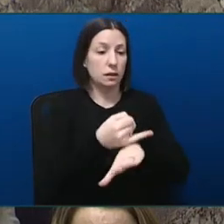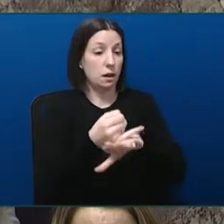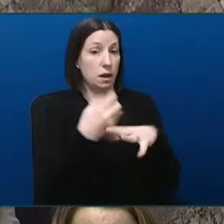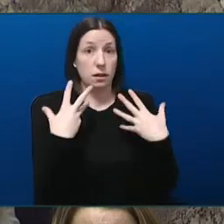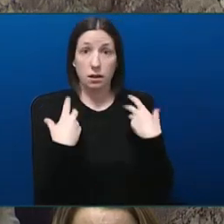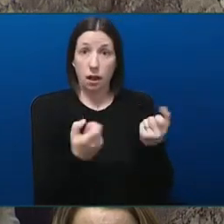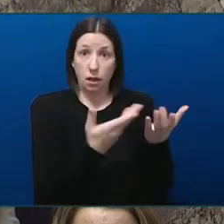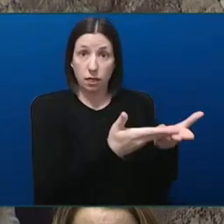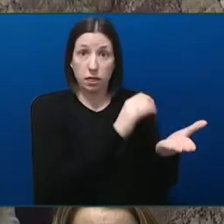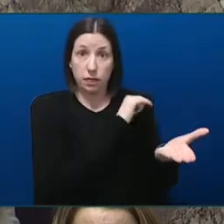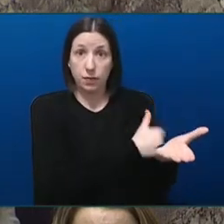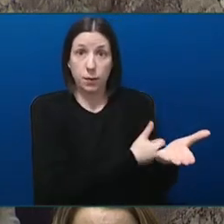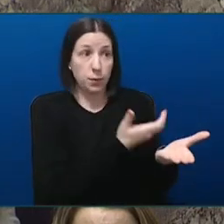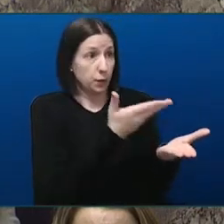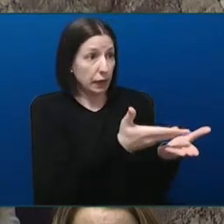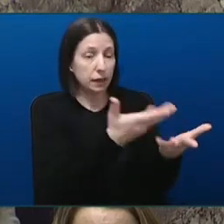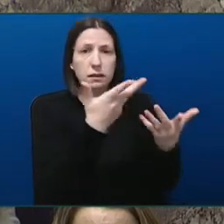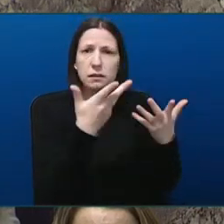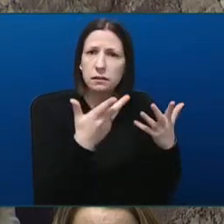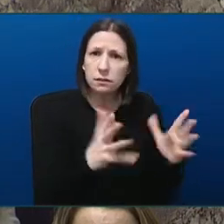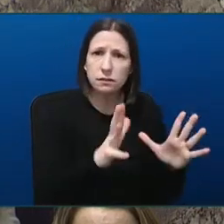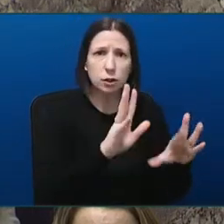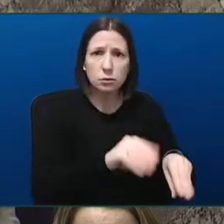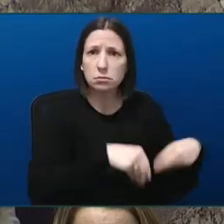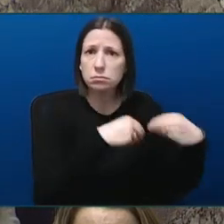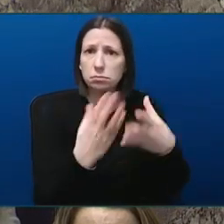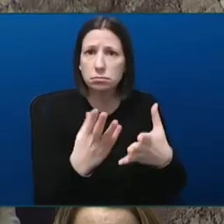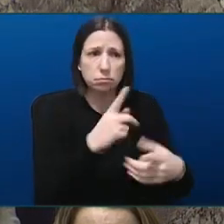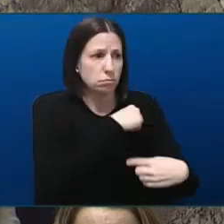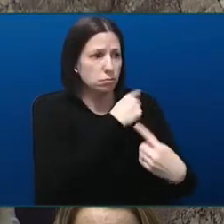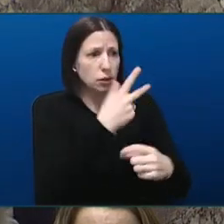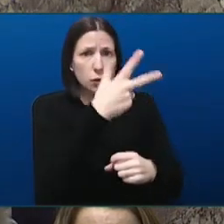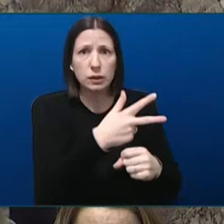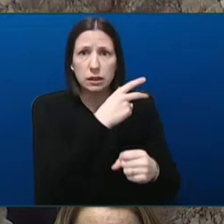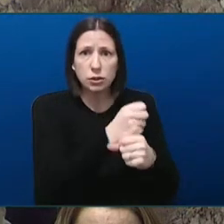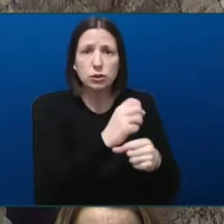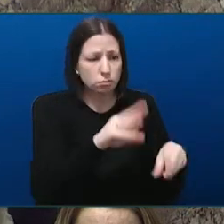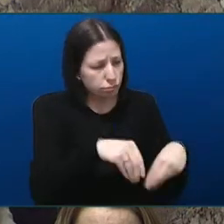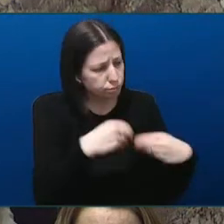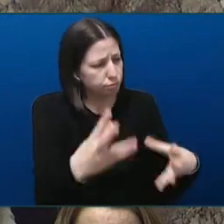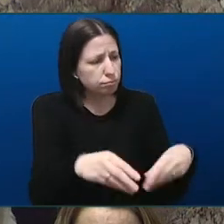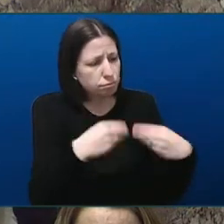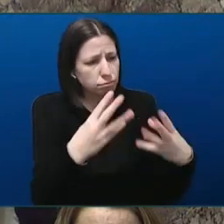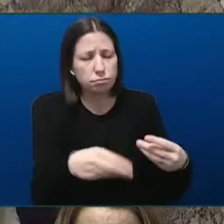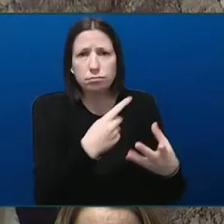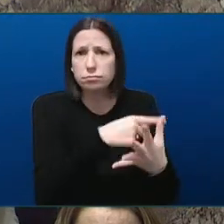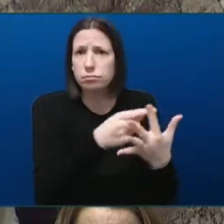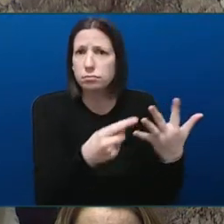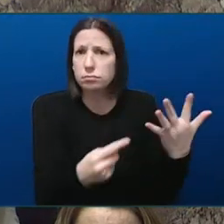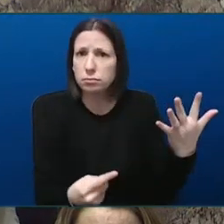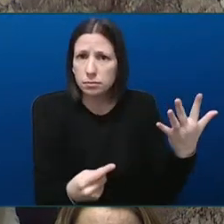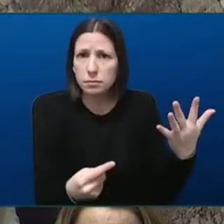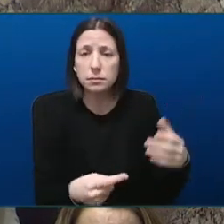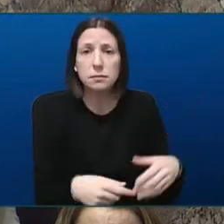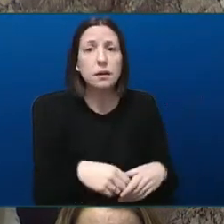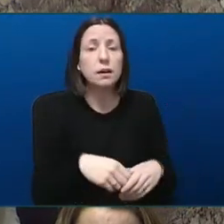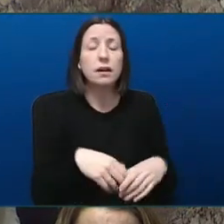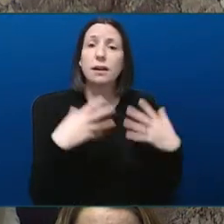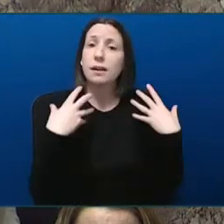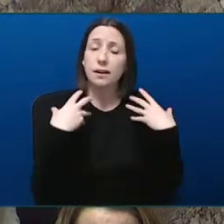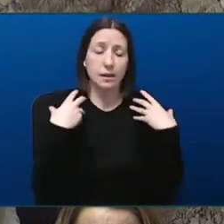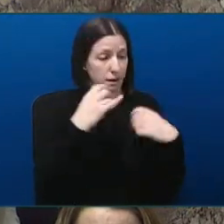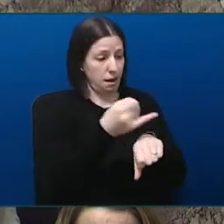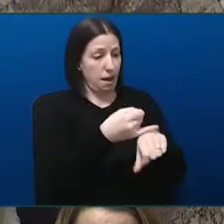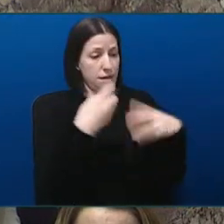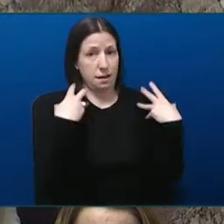has delivered over the last three years, and that means Island Health is doctors and nurses and nurse practitioners